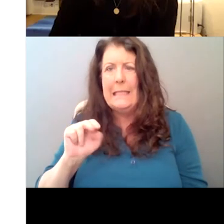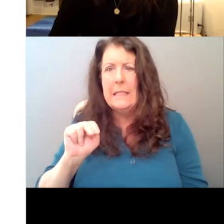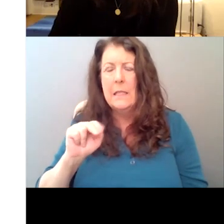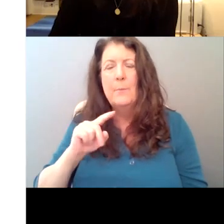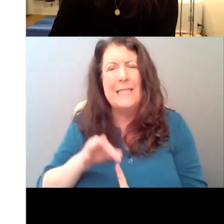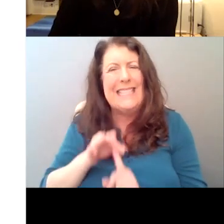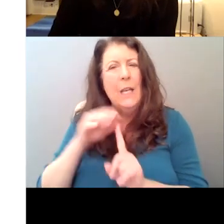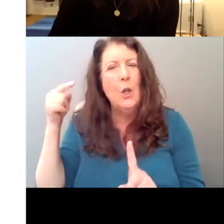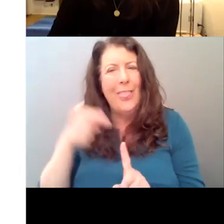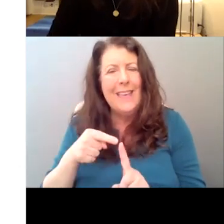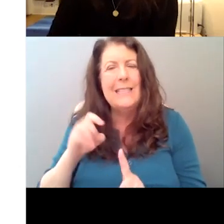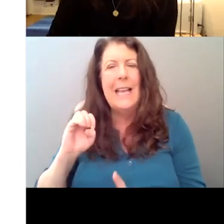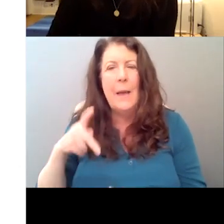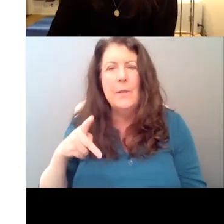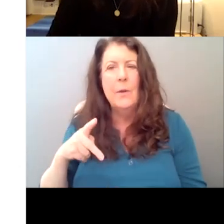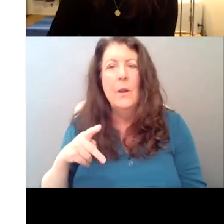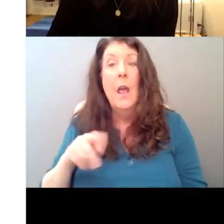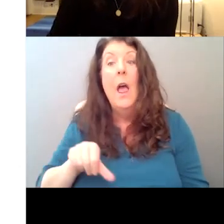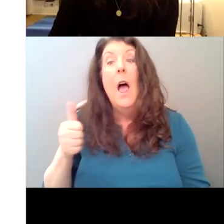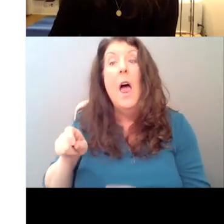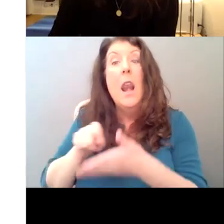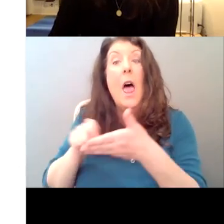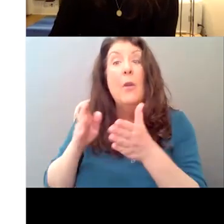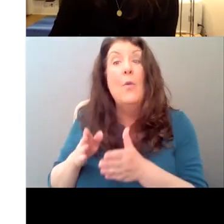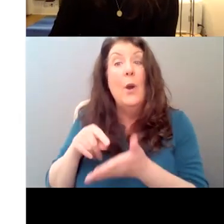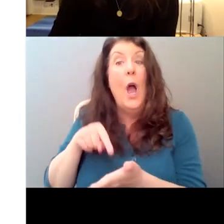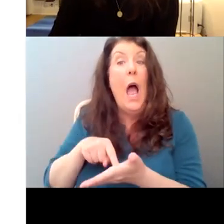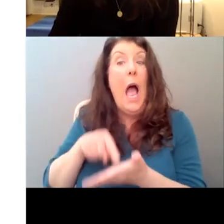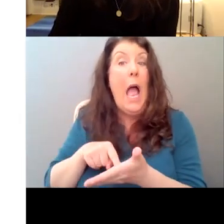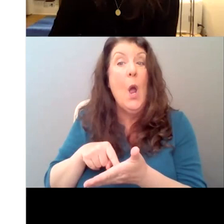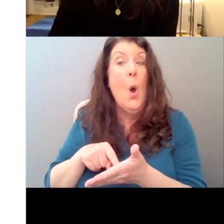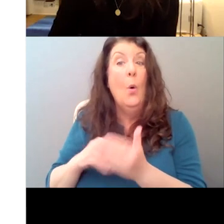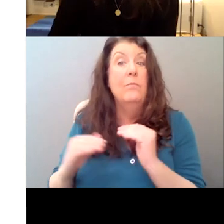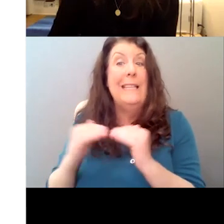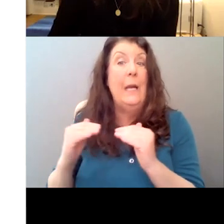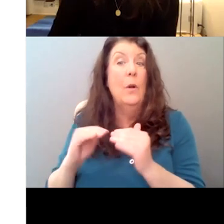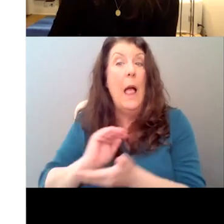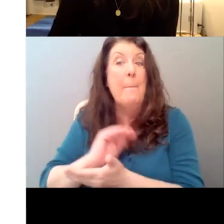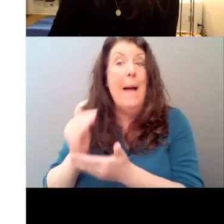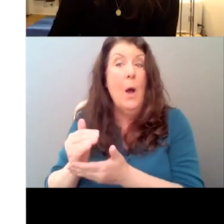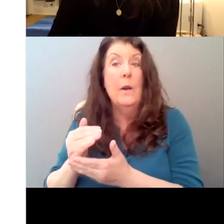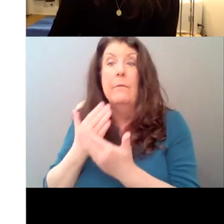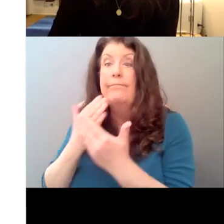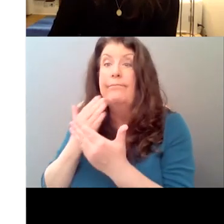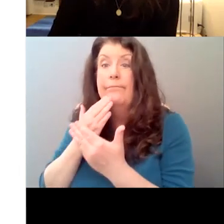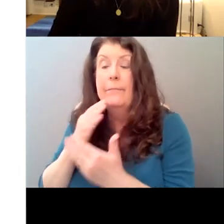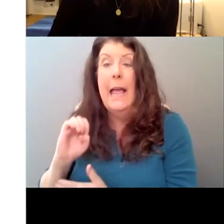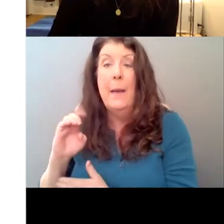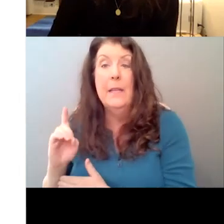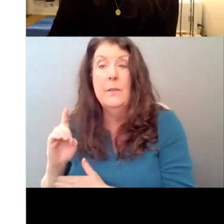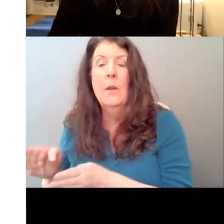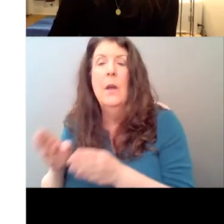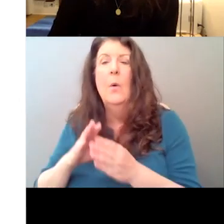another writer that it owes just as much to as Emily Dickinson is Patricia Highsmith. And I was really thinking about the talented